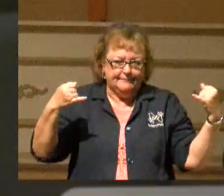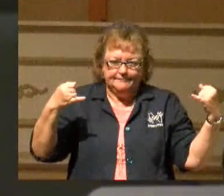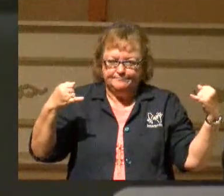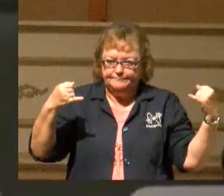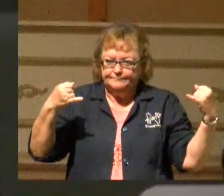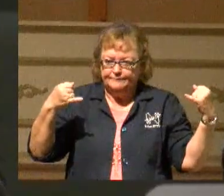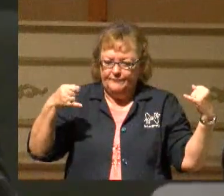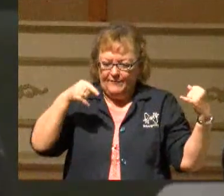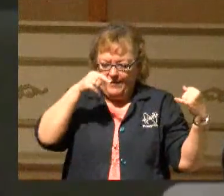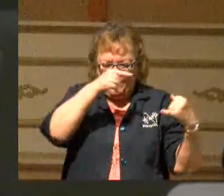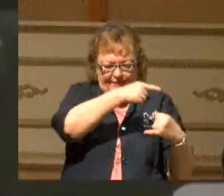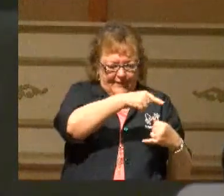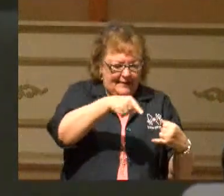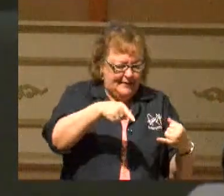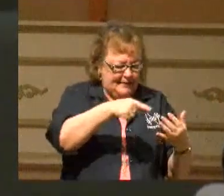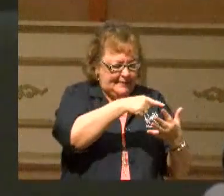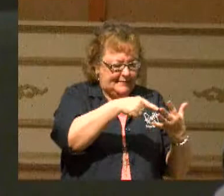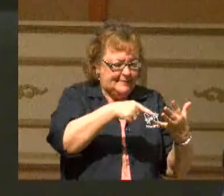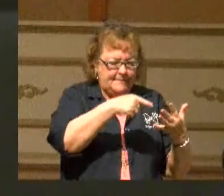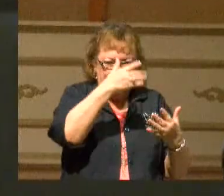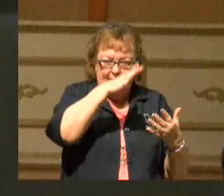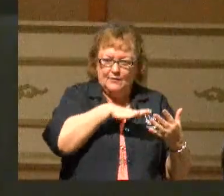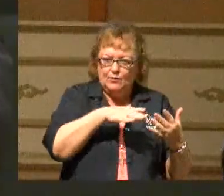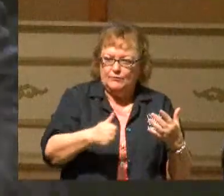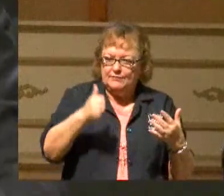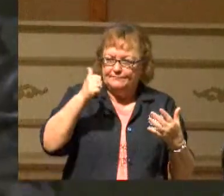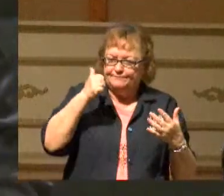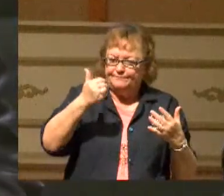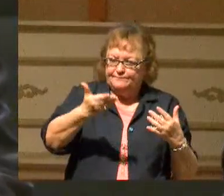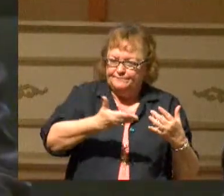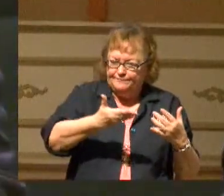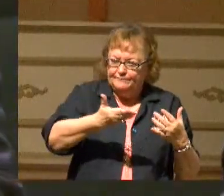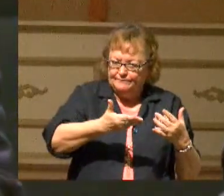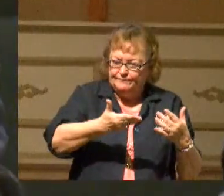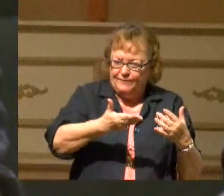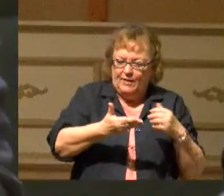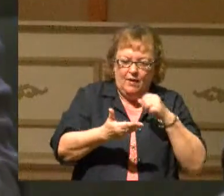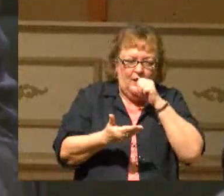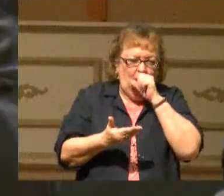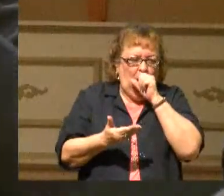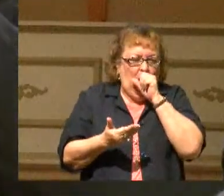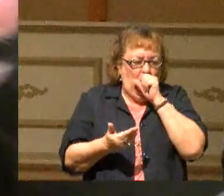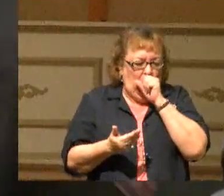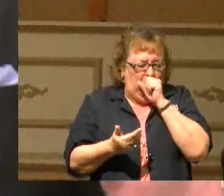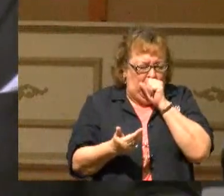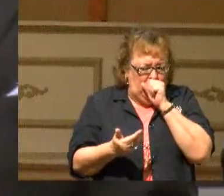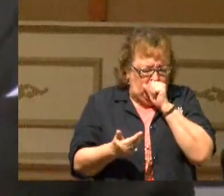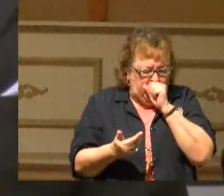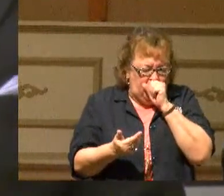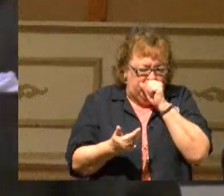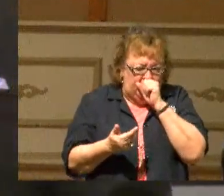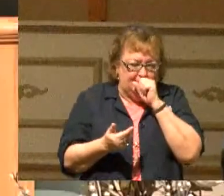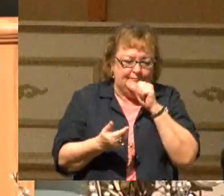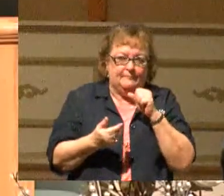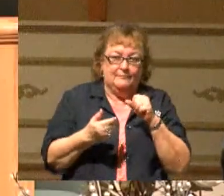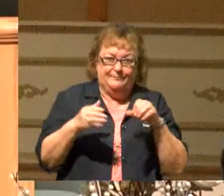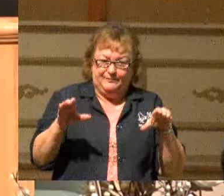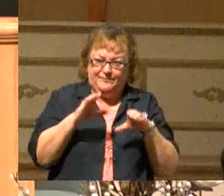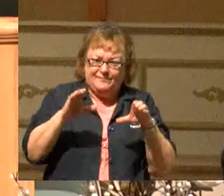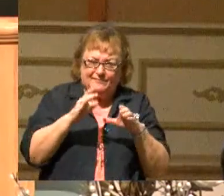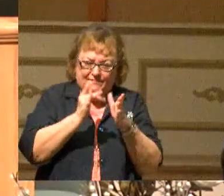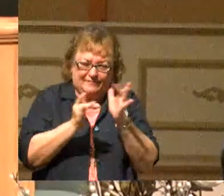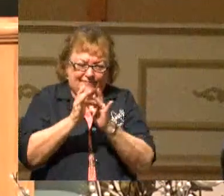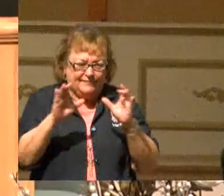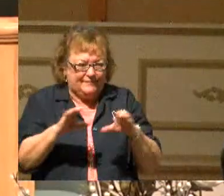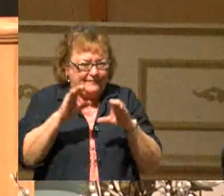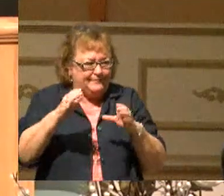These men who were rejecting the invitation. And he did it in a parable form. He did it in a way